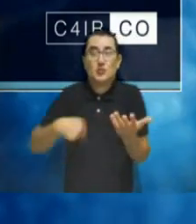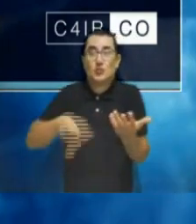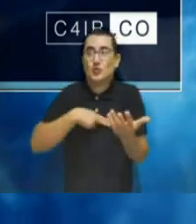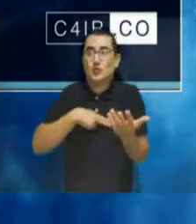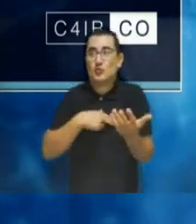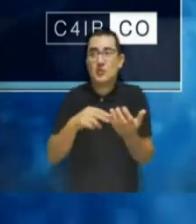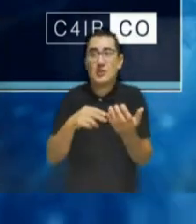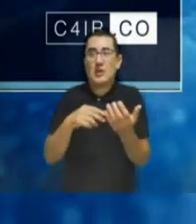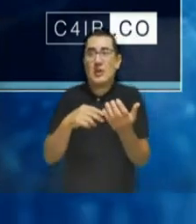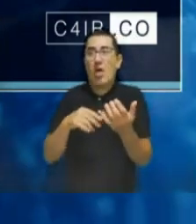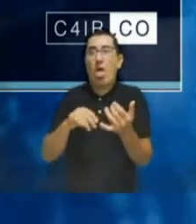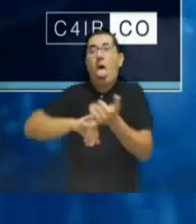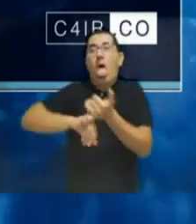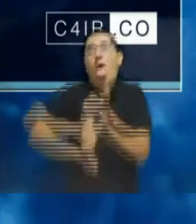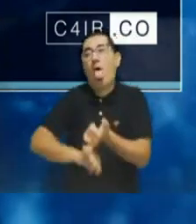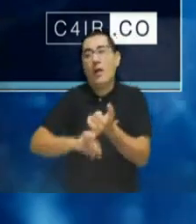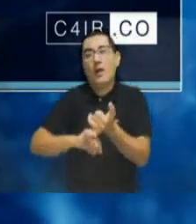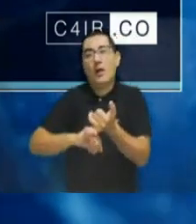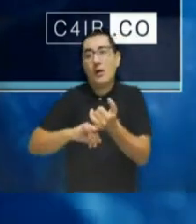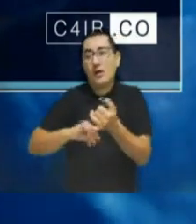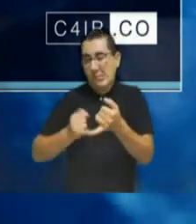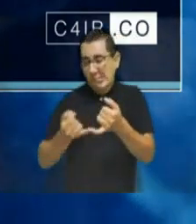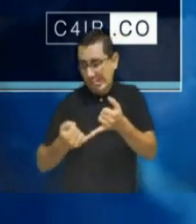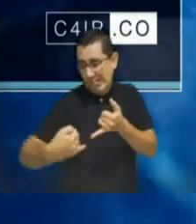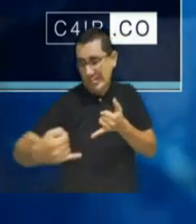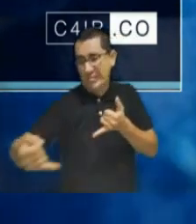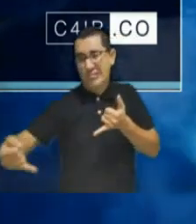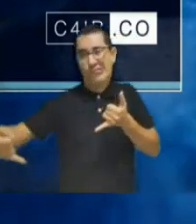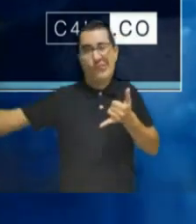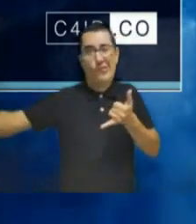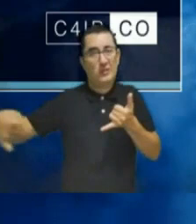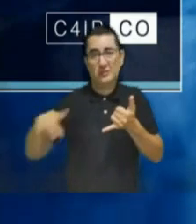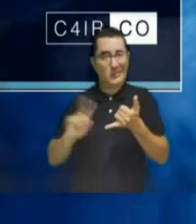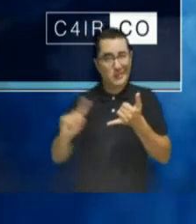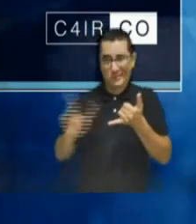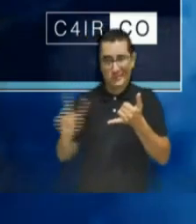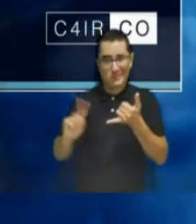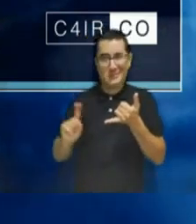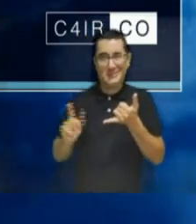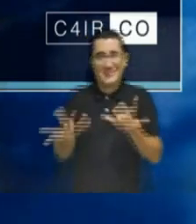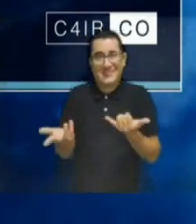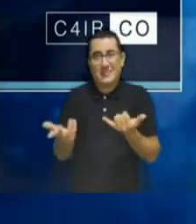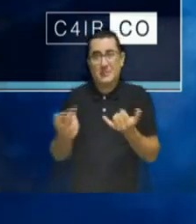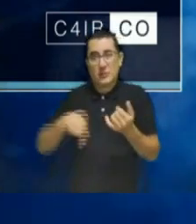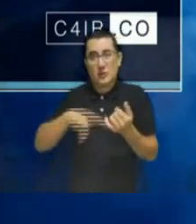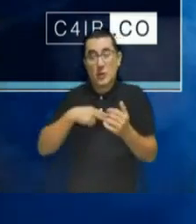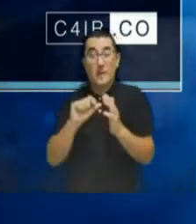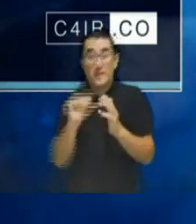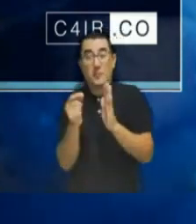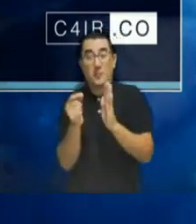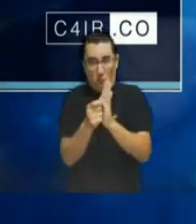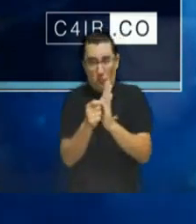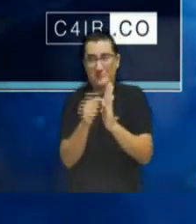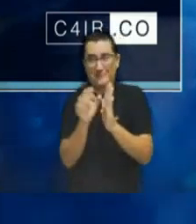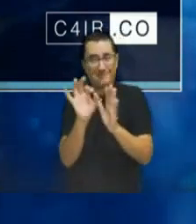to the management of the company. And finally, there's another important point that we are working on, and that is